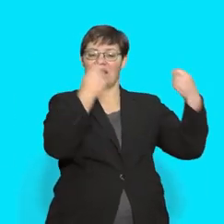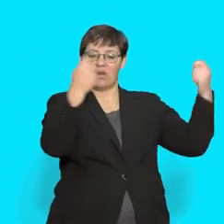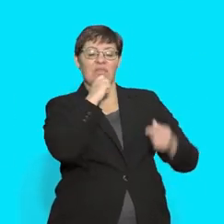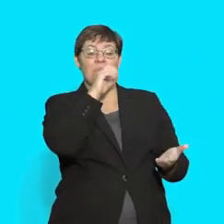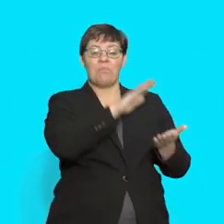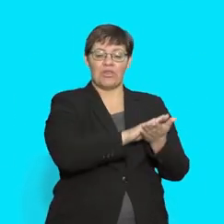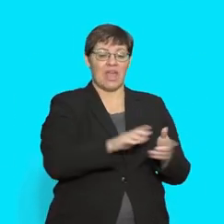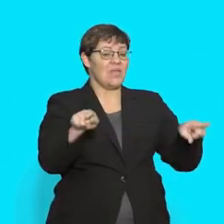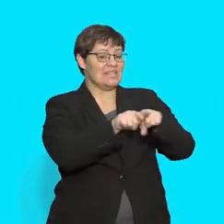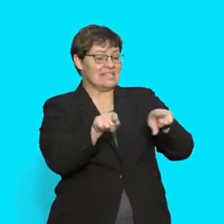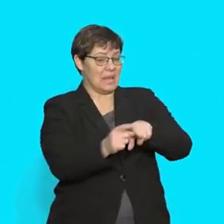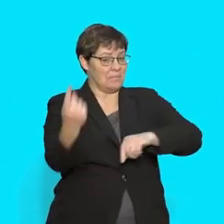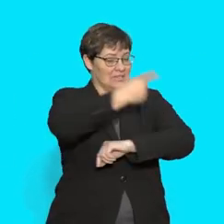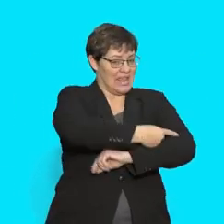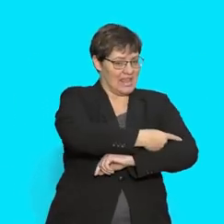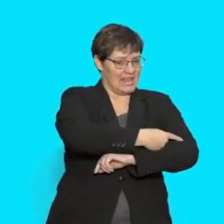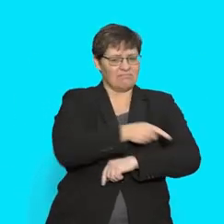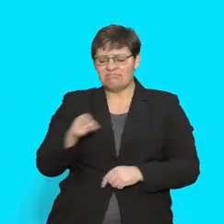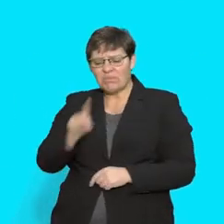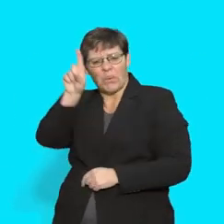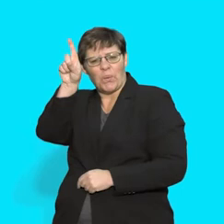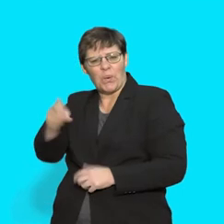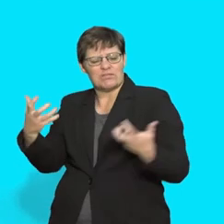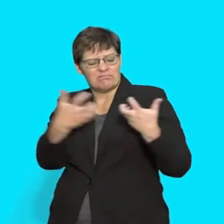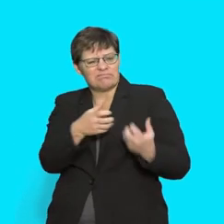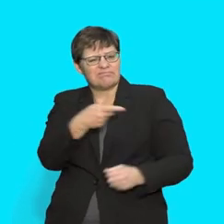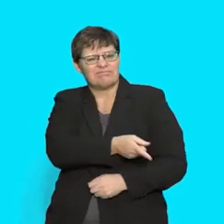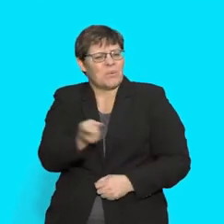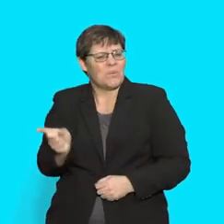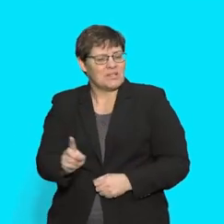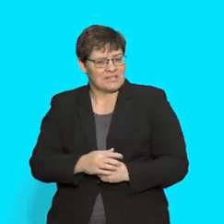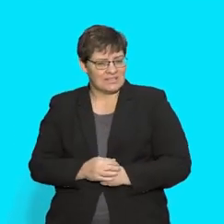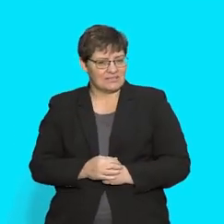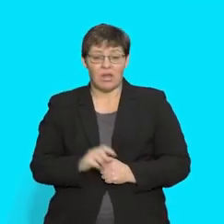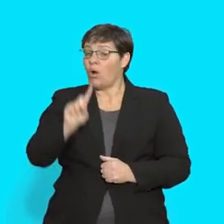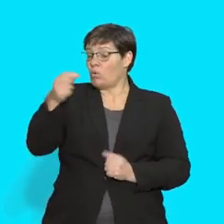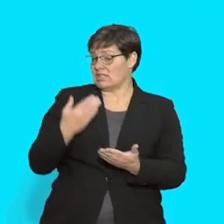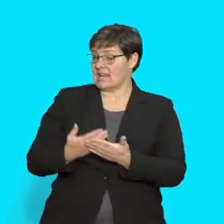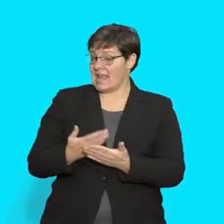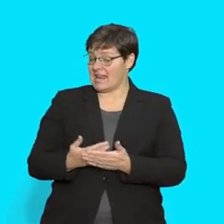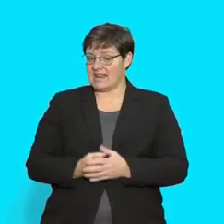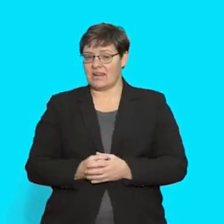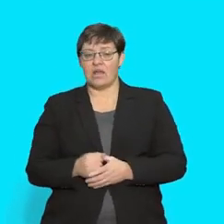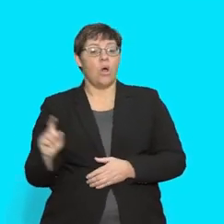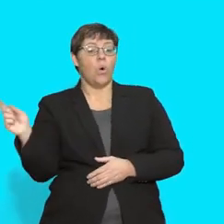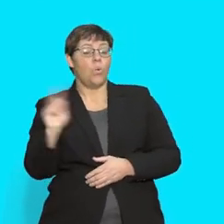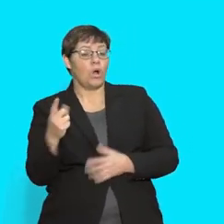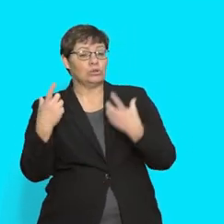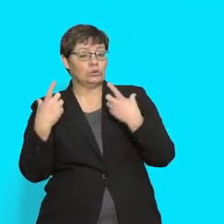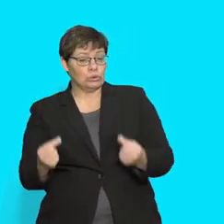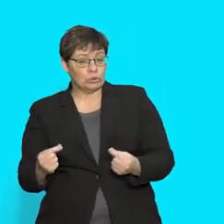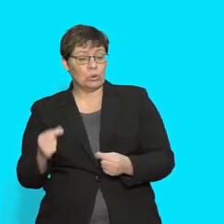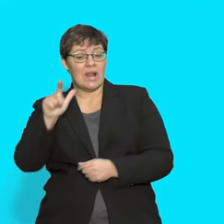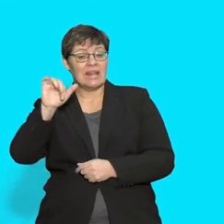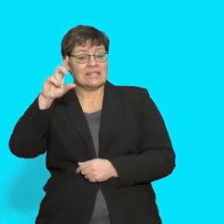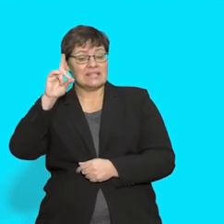same day then what could the question be? The question could be What do Wendy and Lindy celebrate